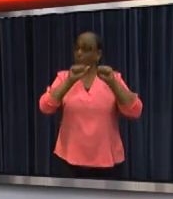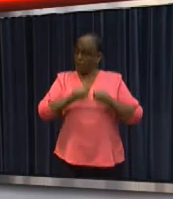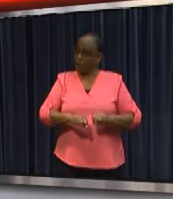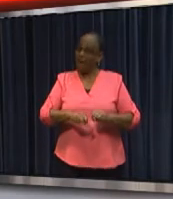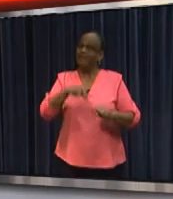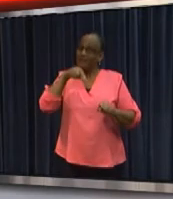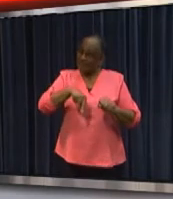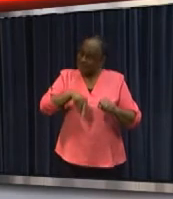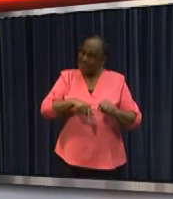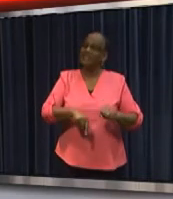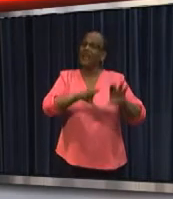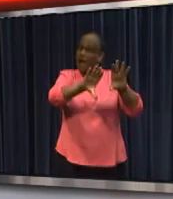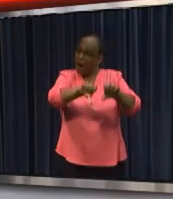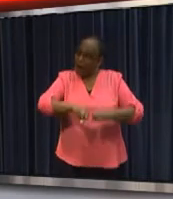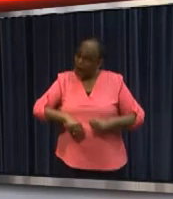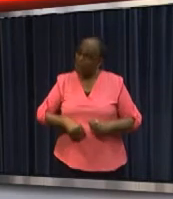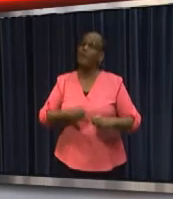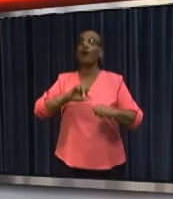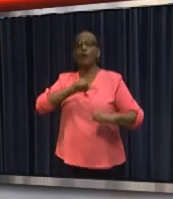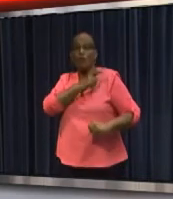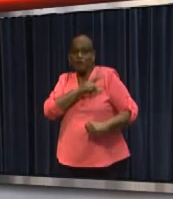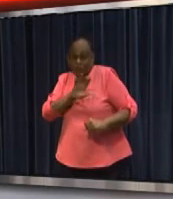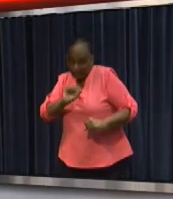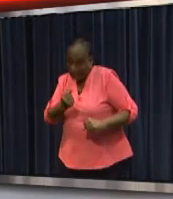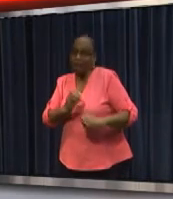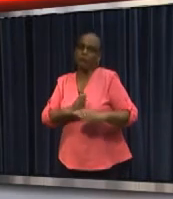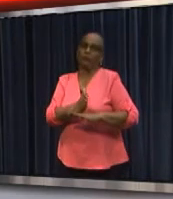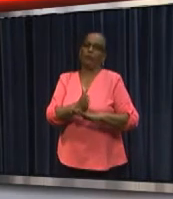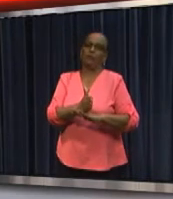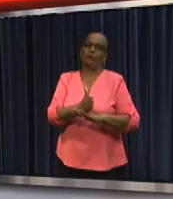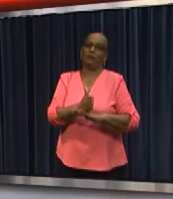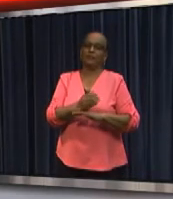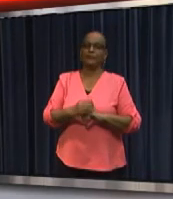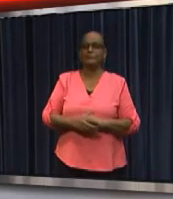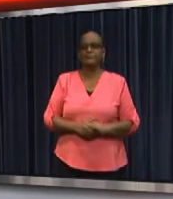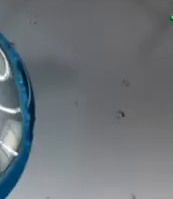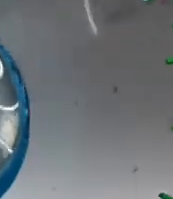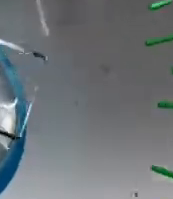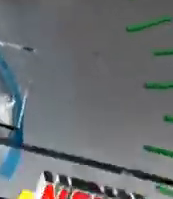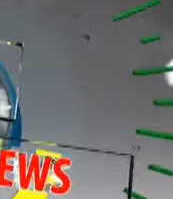will be determined how this operation will continue.